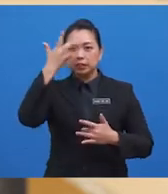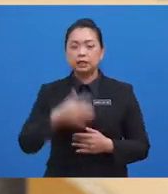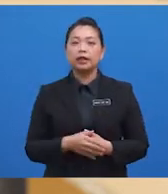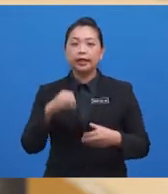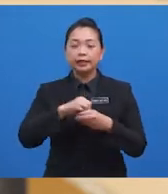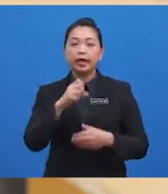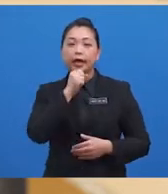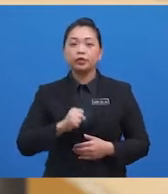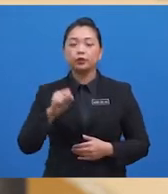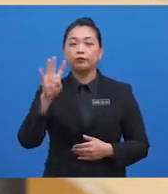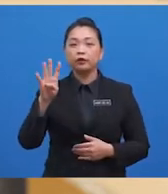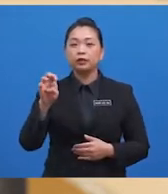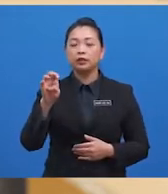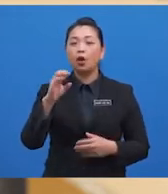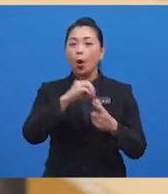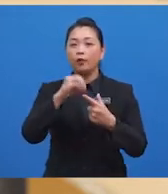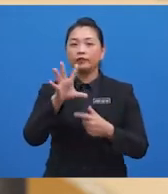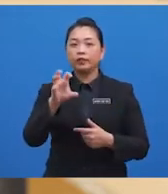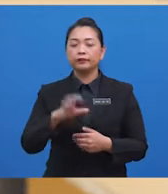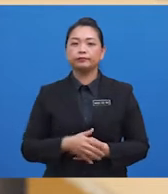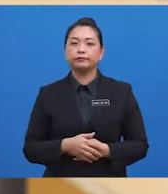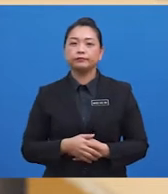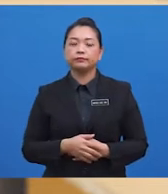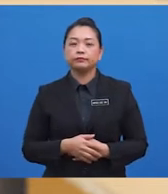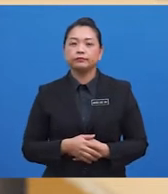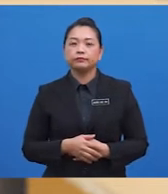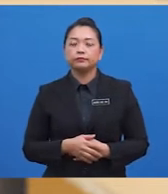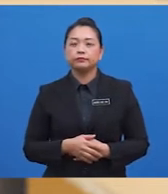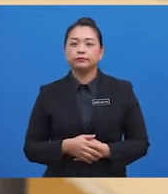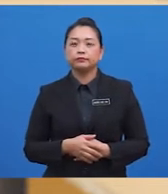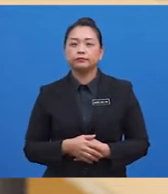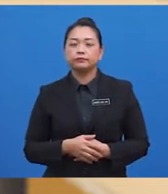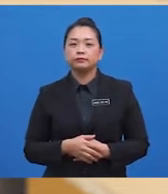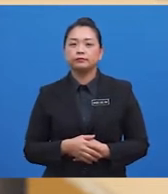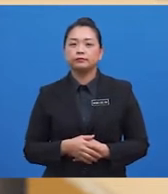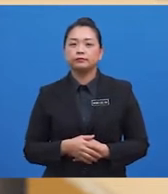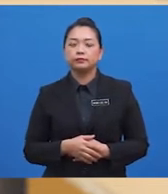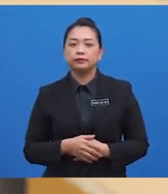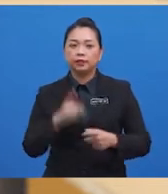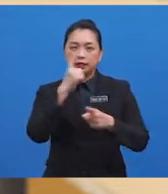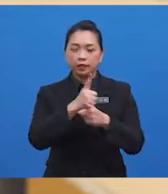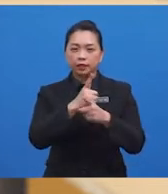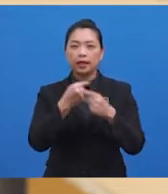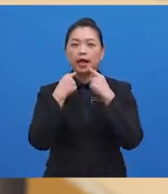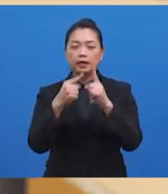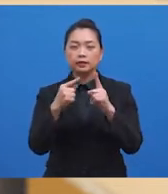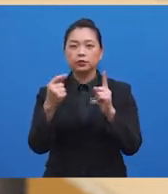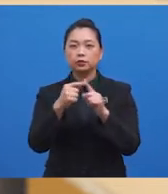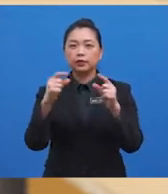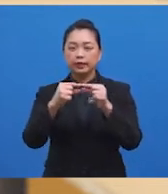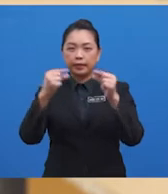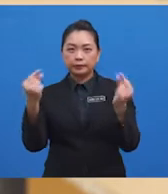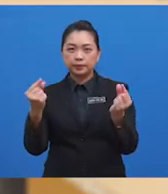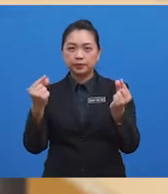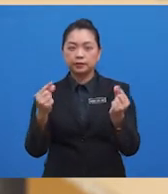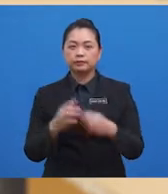their 40s or 50s. Now, for text three, the correct answers to the gaps are as follows.